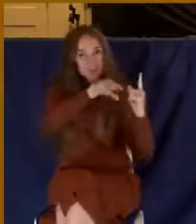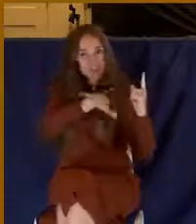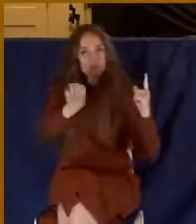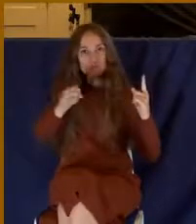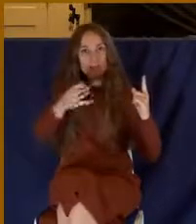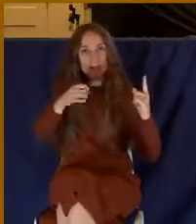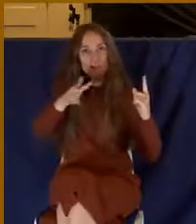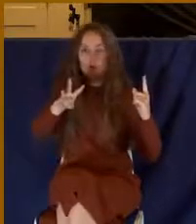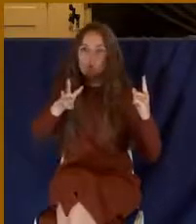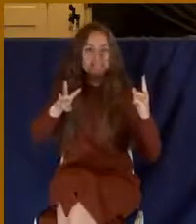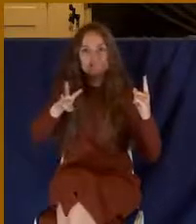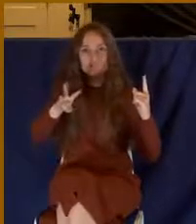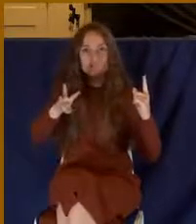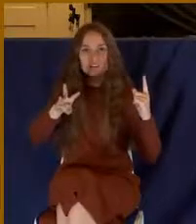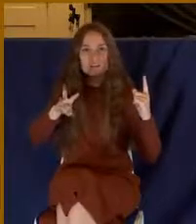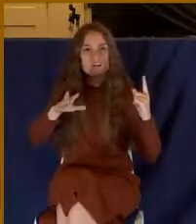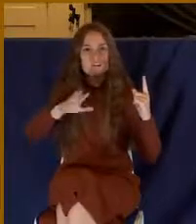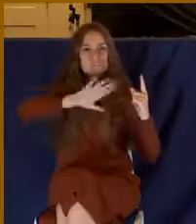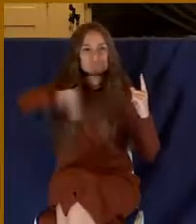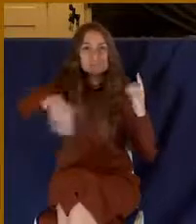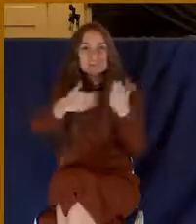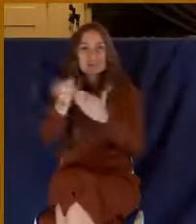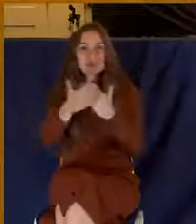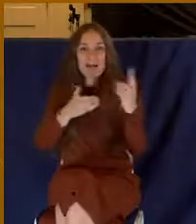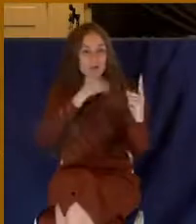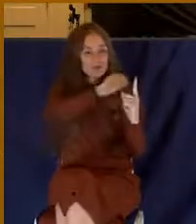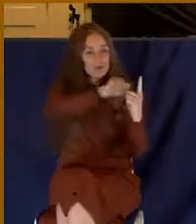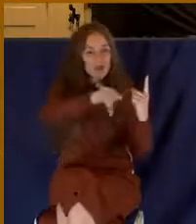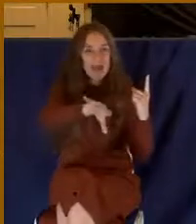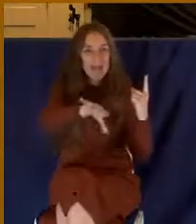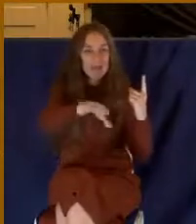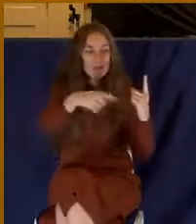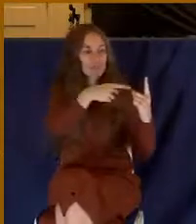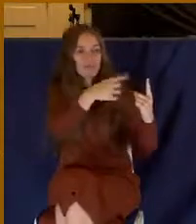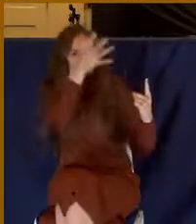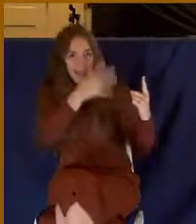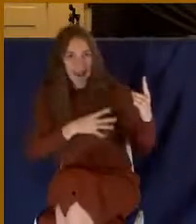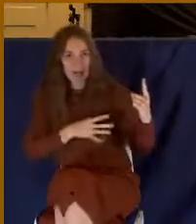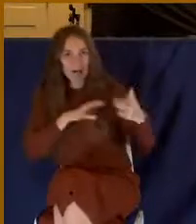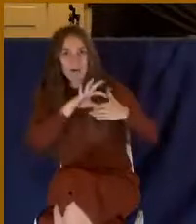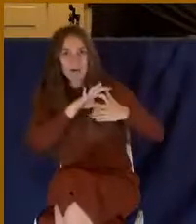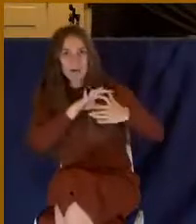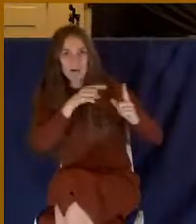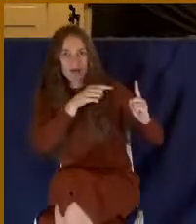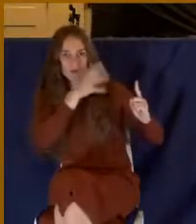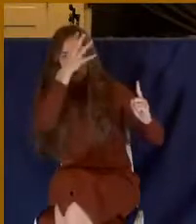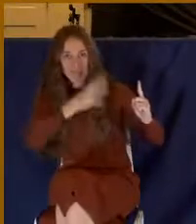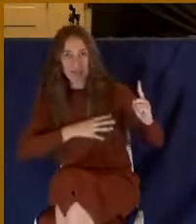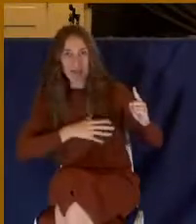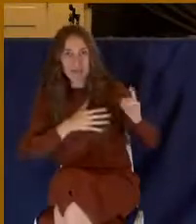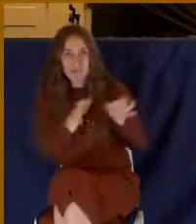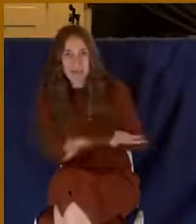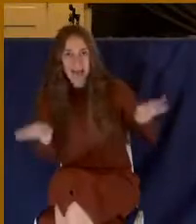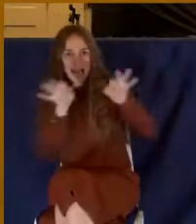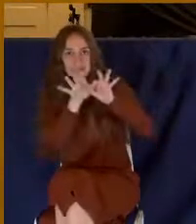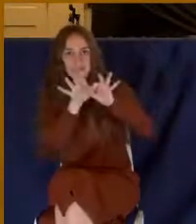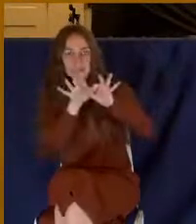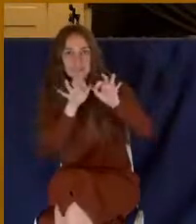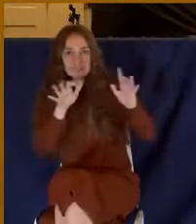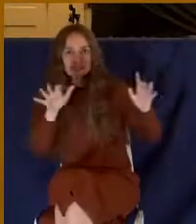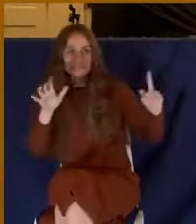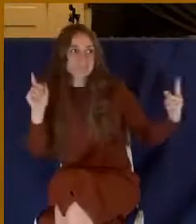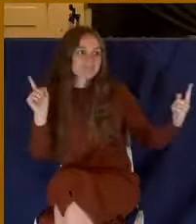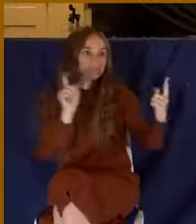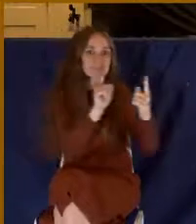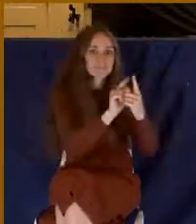reality is right there. She doesn't hug the shadow. She hugs the person. And what we're saying here is that